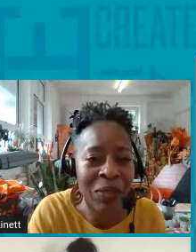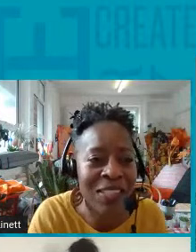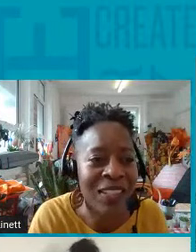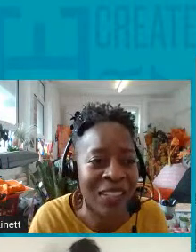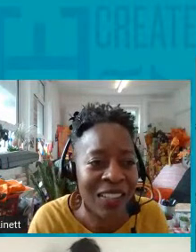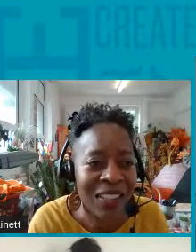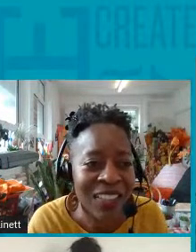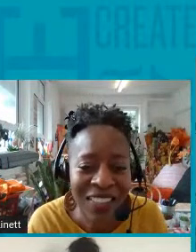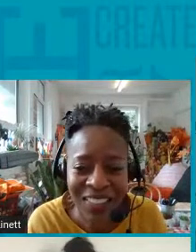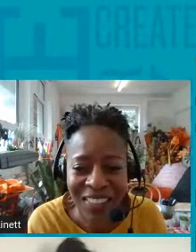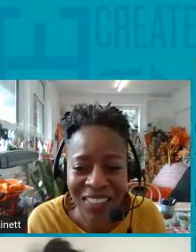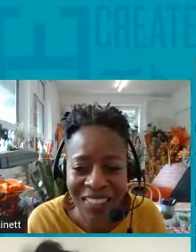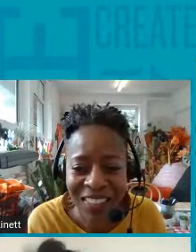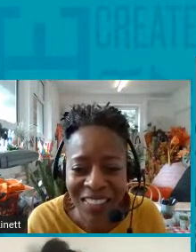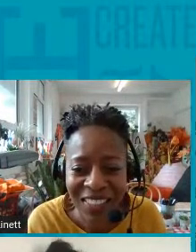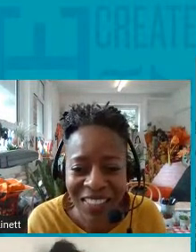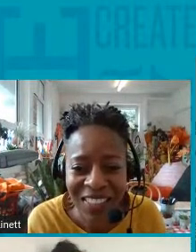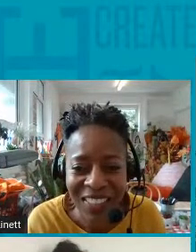particular poster?